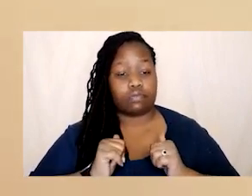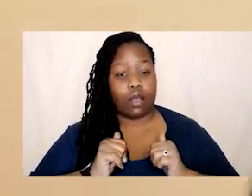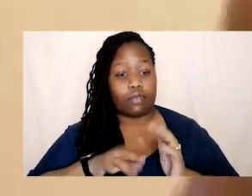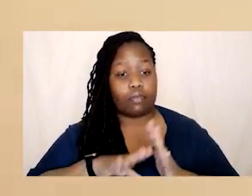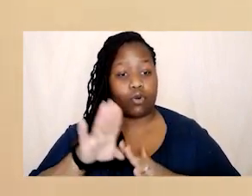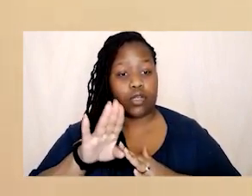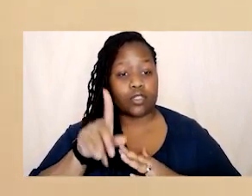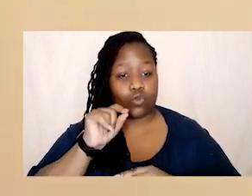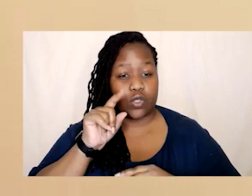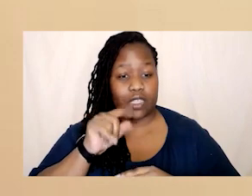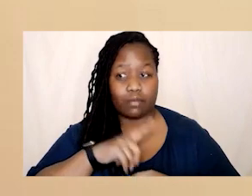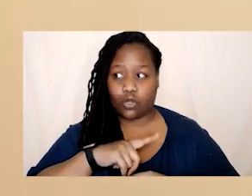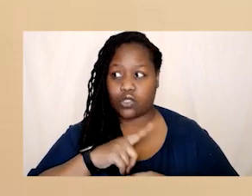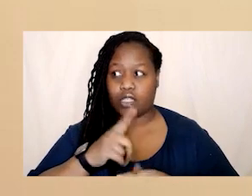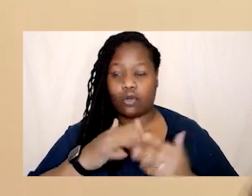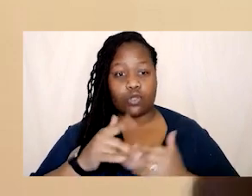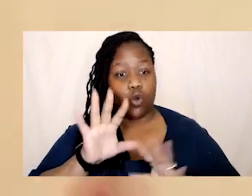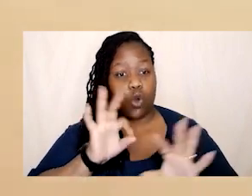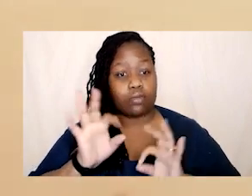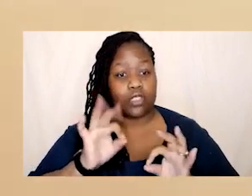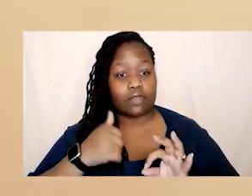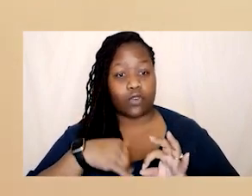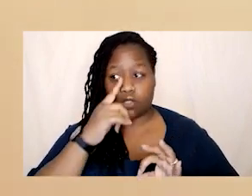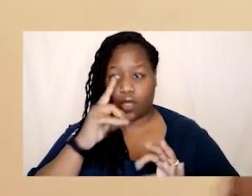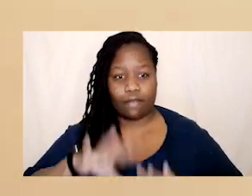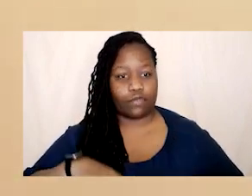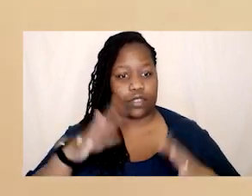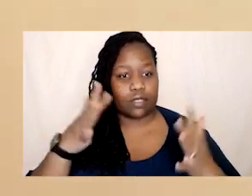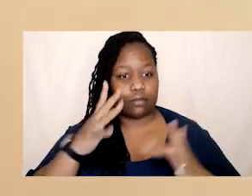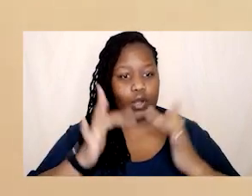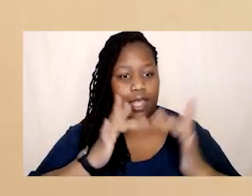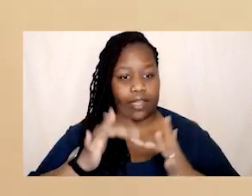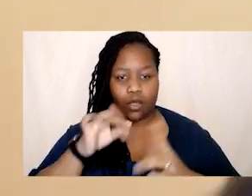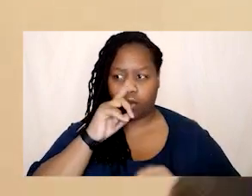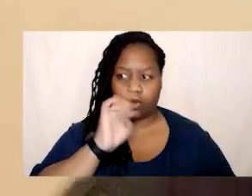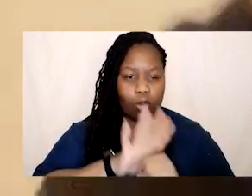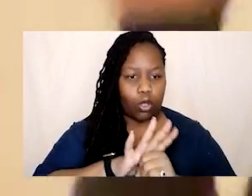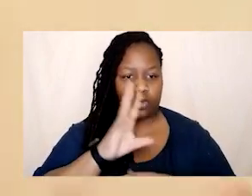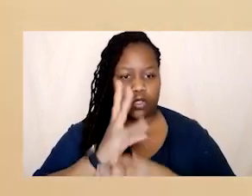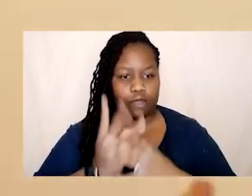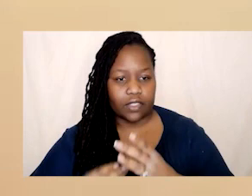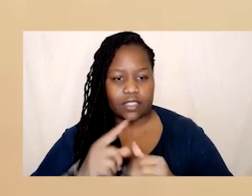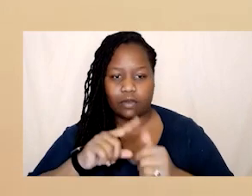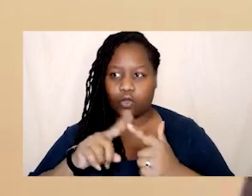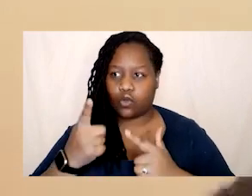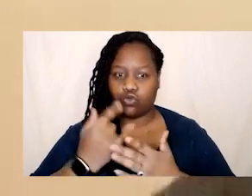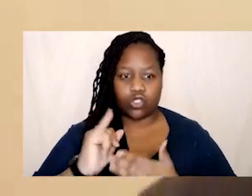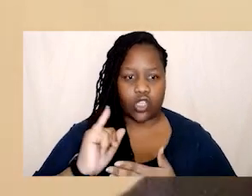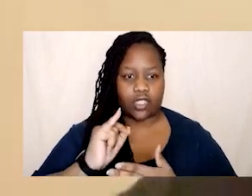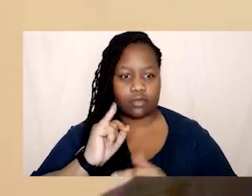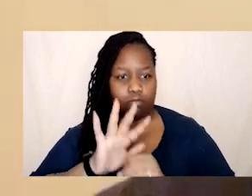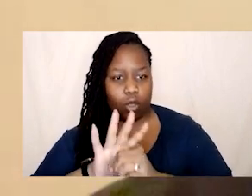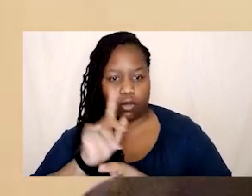options for us to have agency online we were seeing the ability to mute to block to filter to have safety mode put on